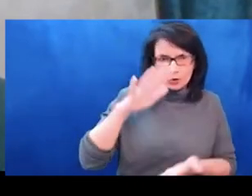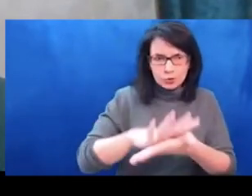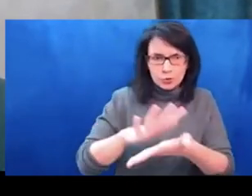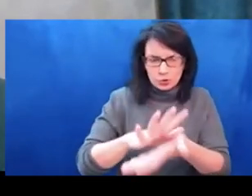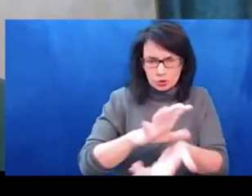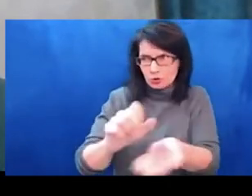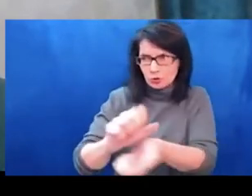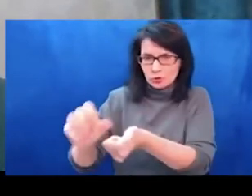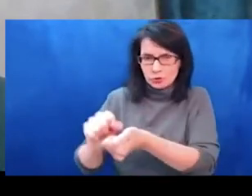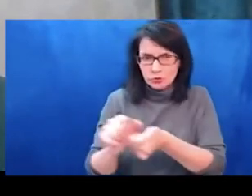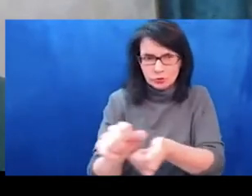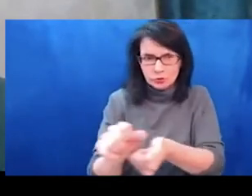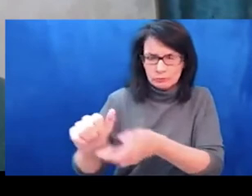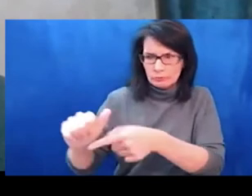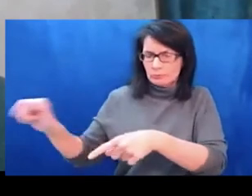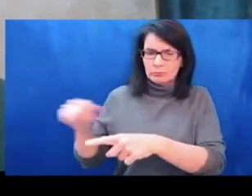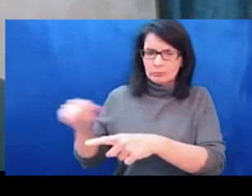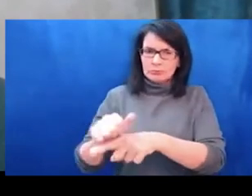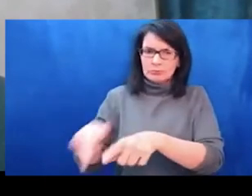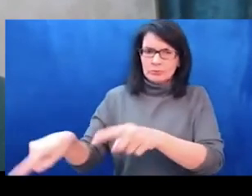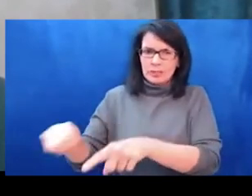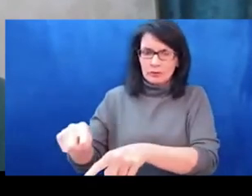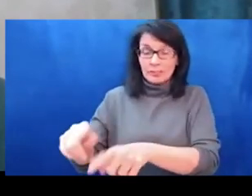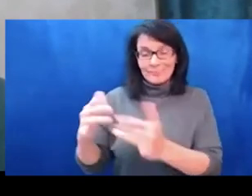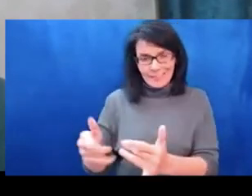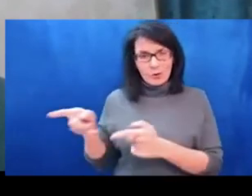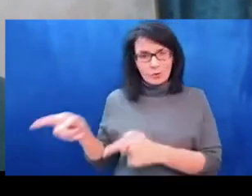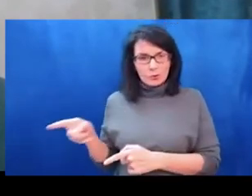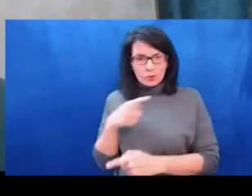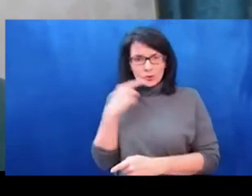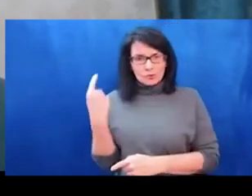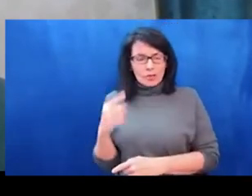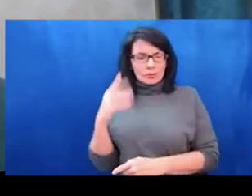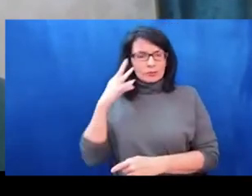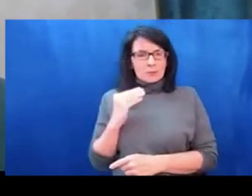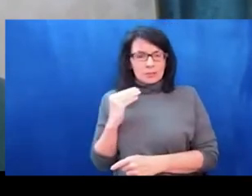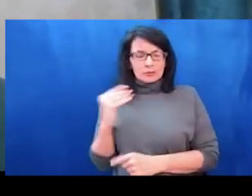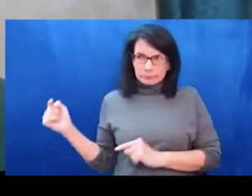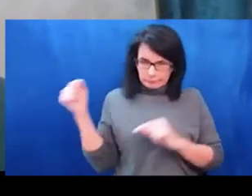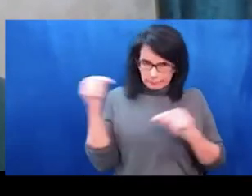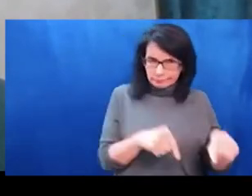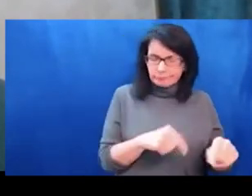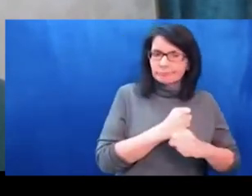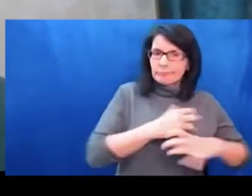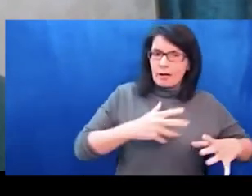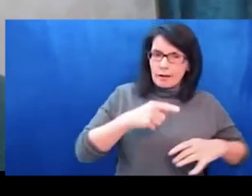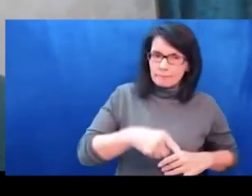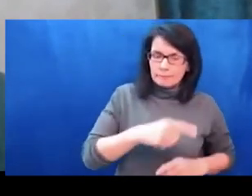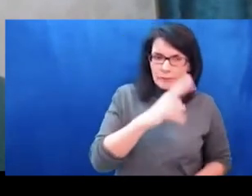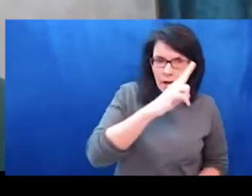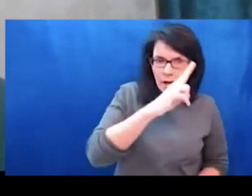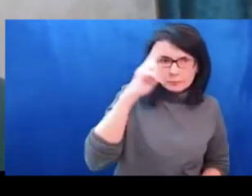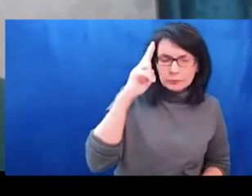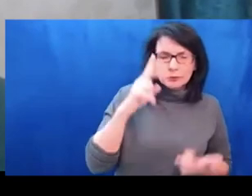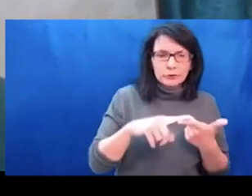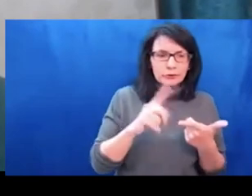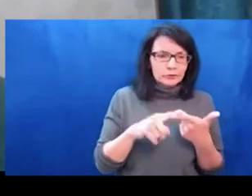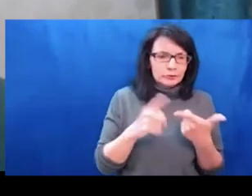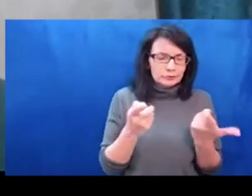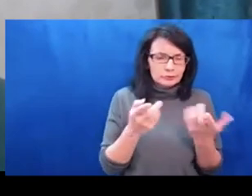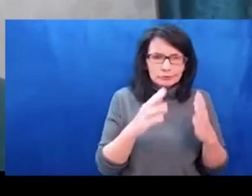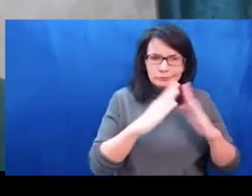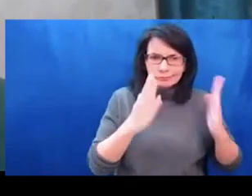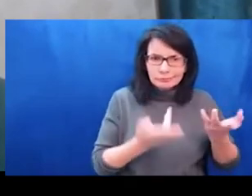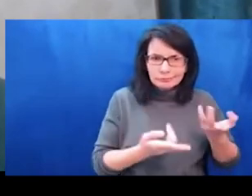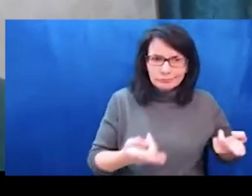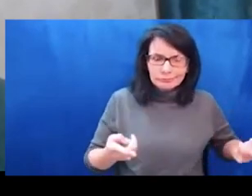Sergei Shuego, I hope I'm pronouncing the name correctly, proudly revealed that the Russian